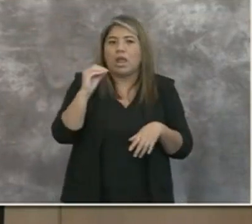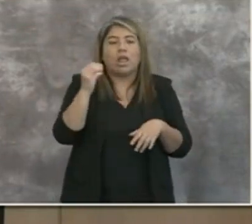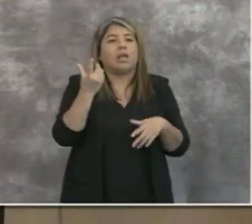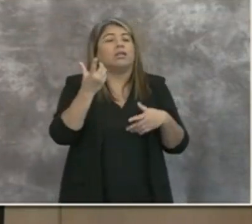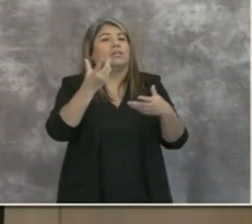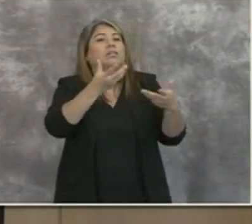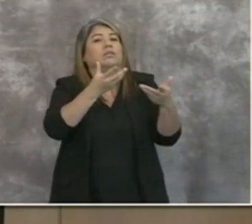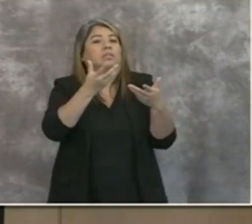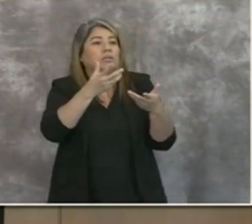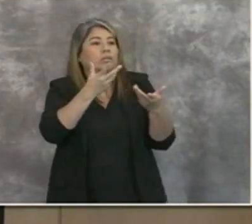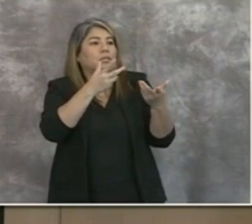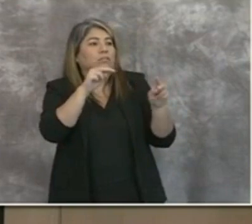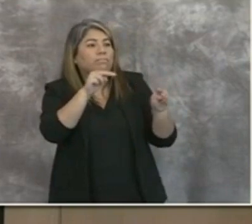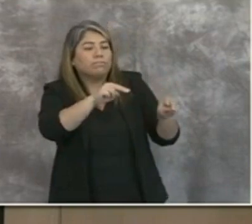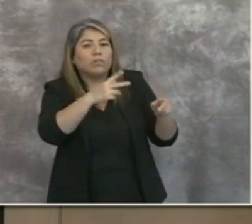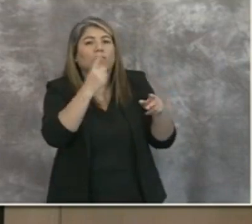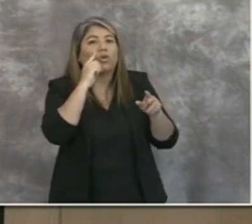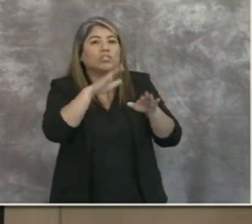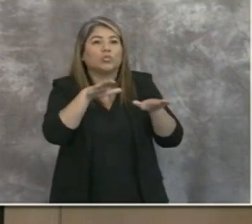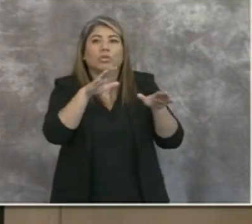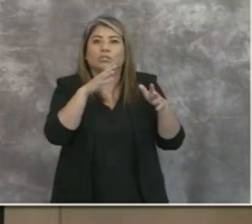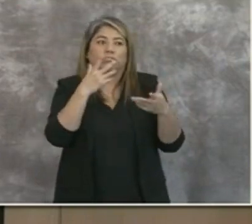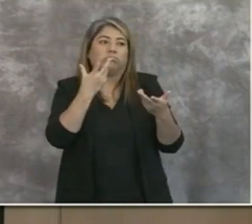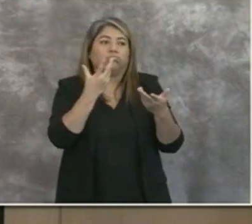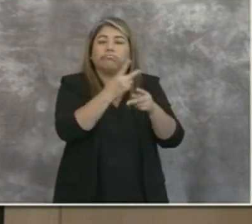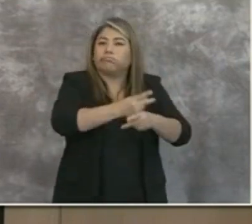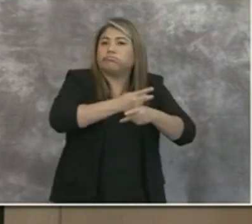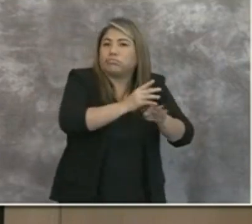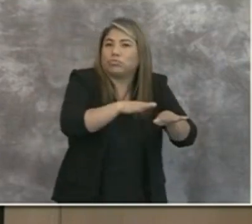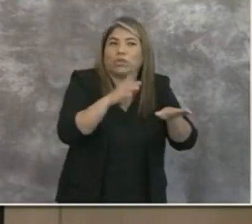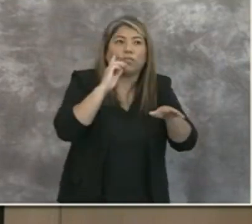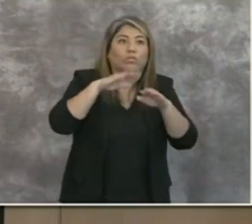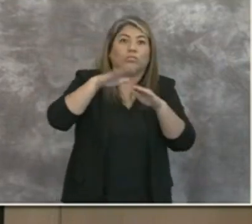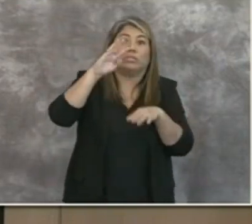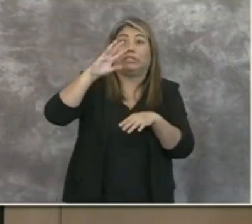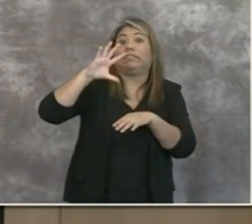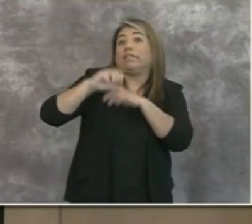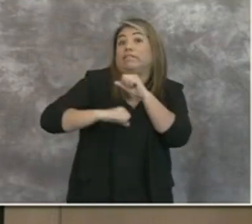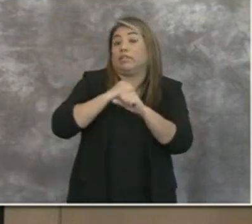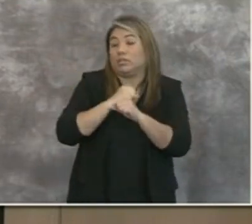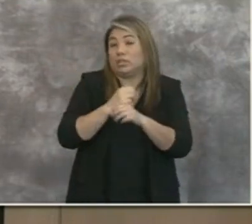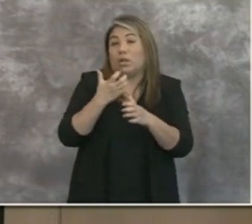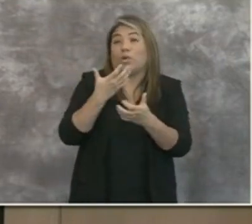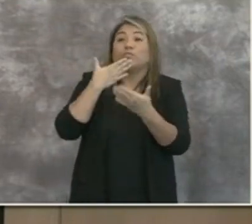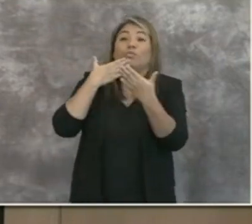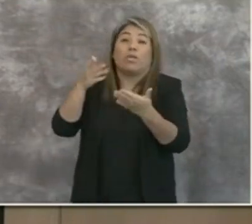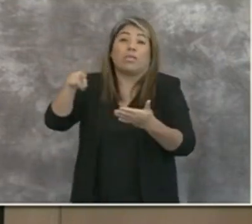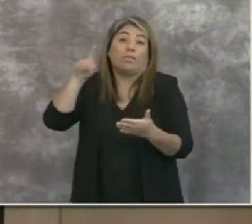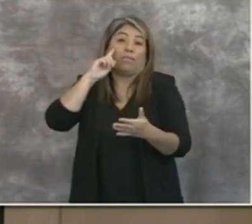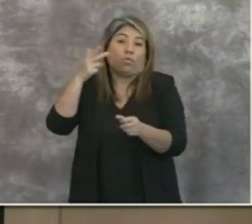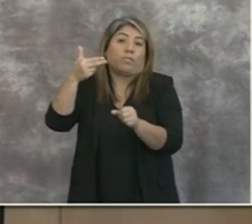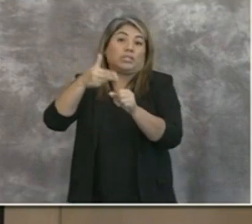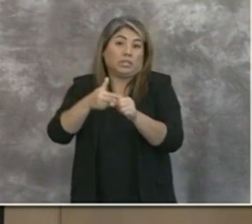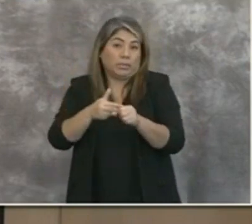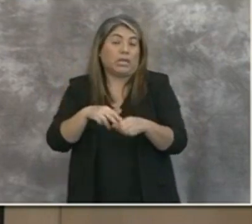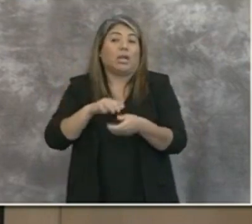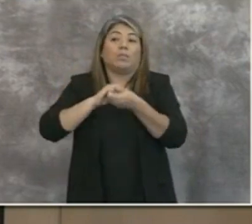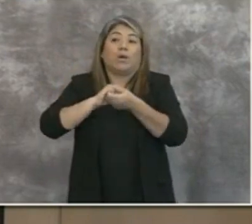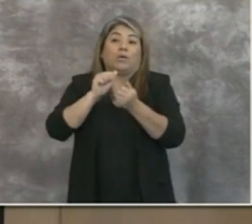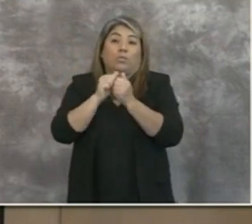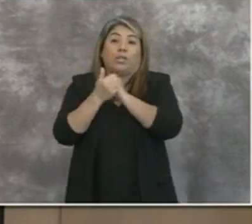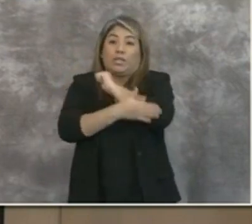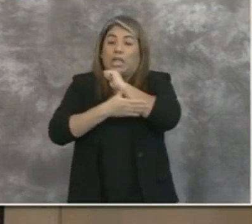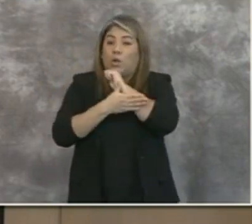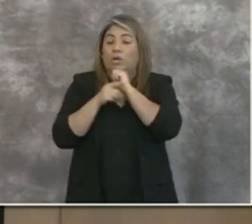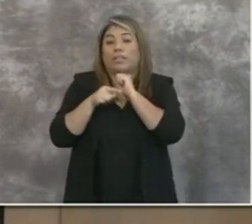this region and their families for over 65 years now. I want to thank them for participating and partnering with the